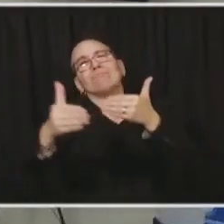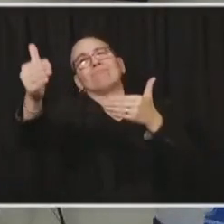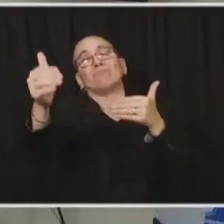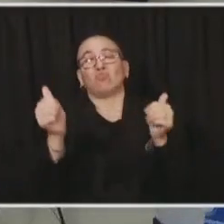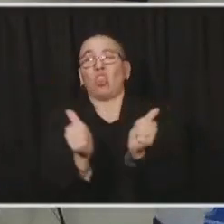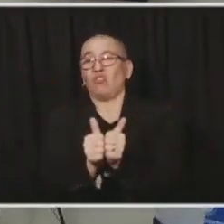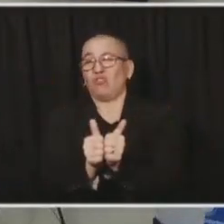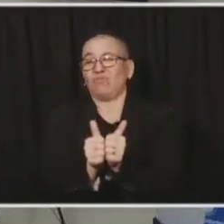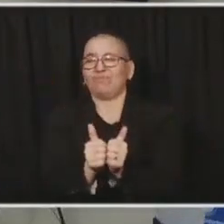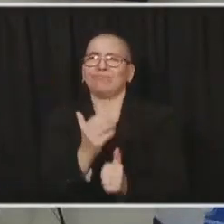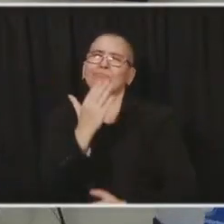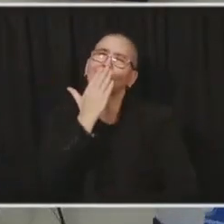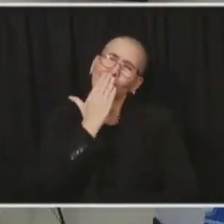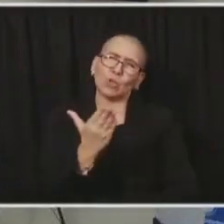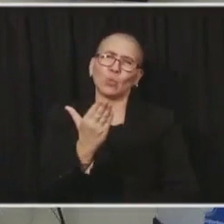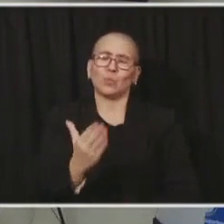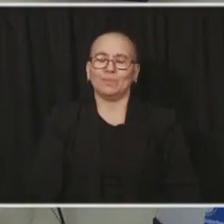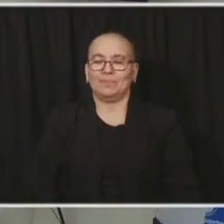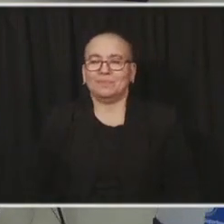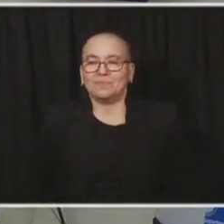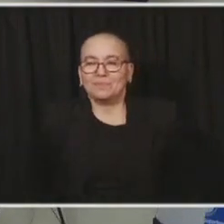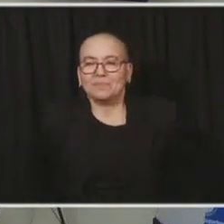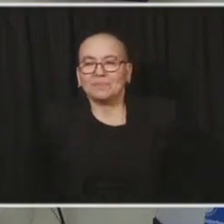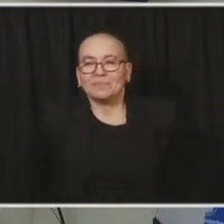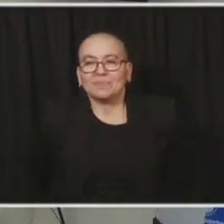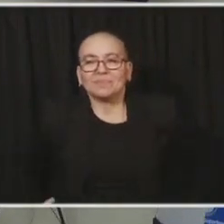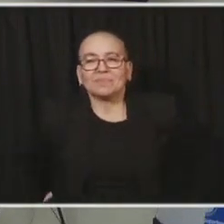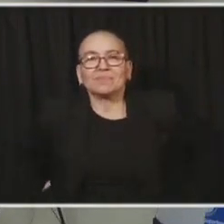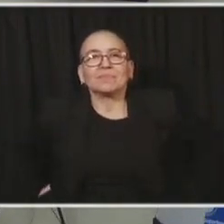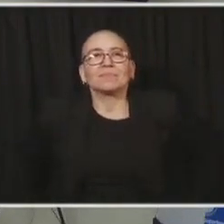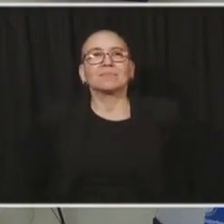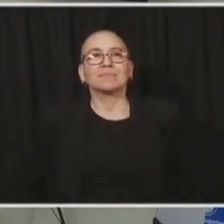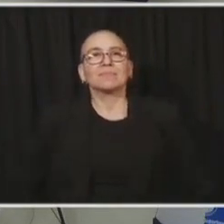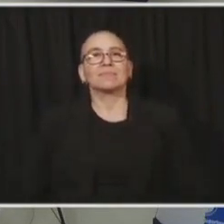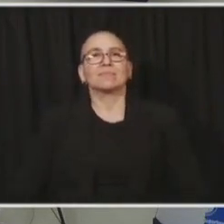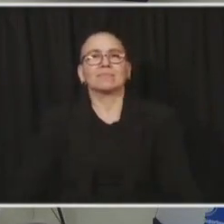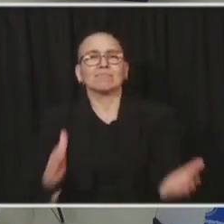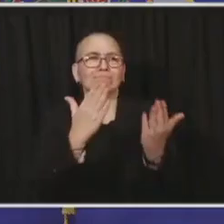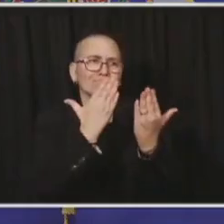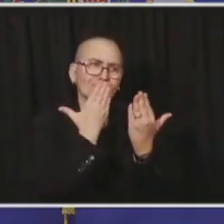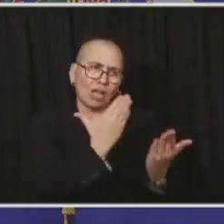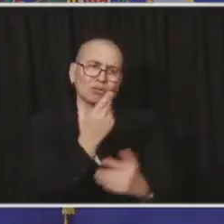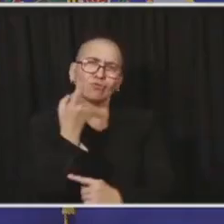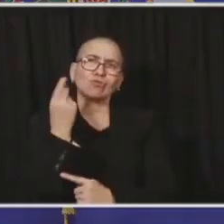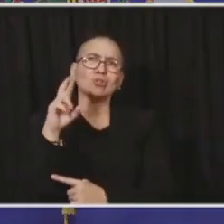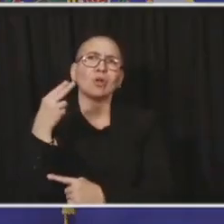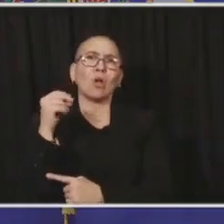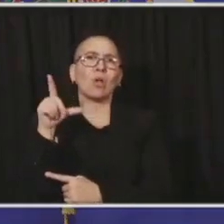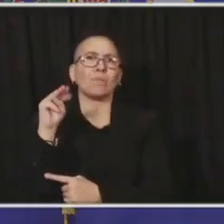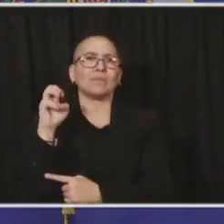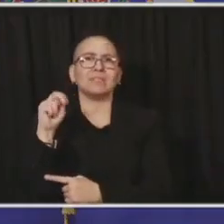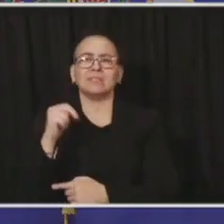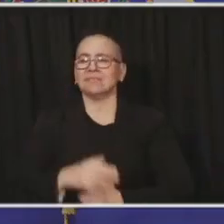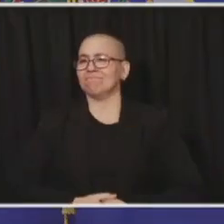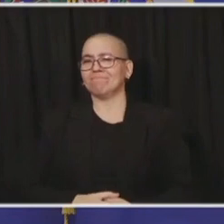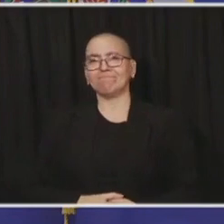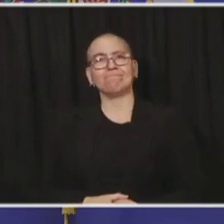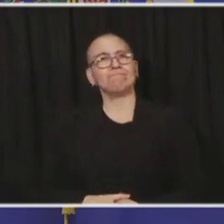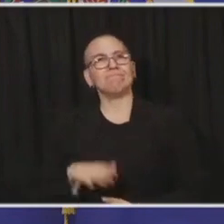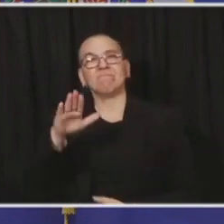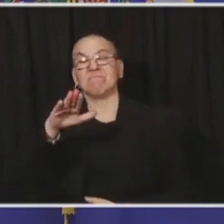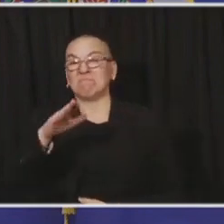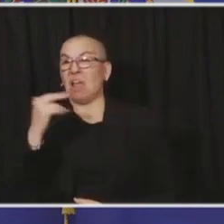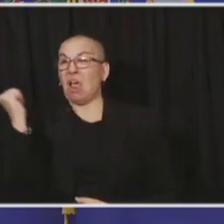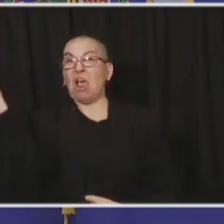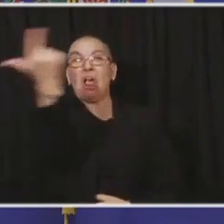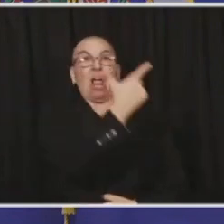Thank you, Ken. Ken Center Care and all of our hospital systems. We are blessed to have you. We are grateful